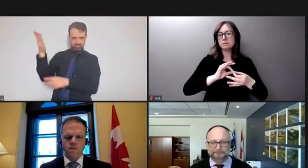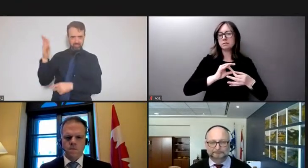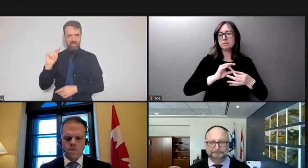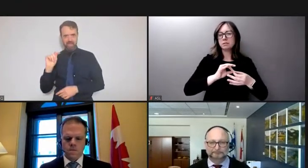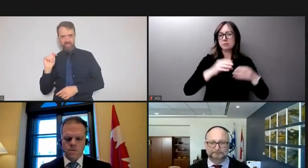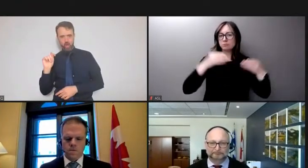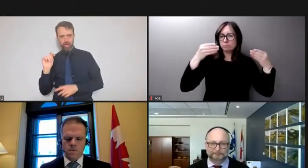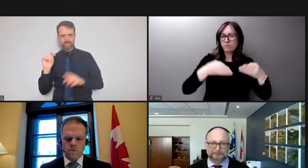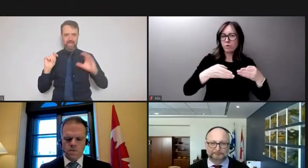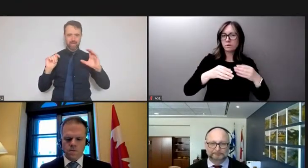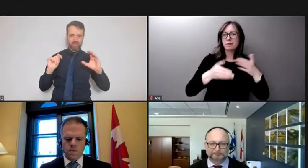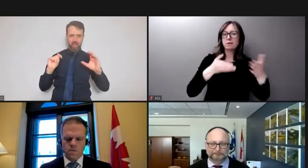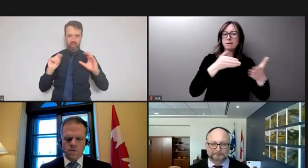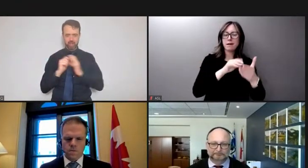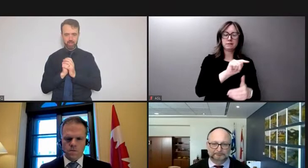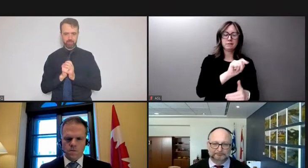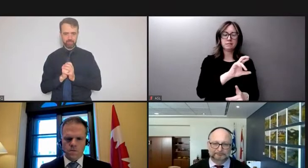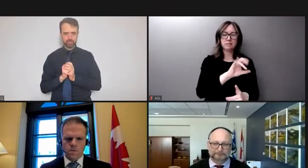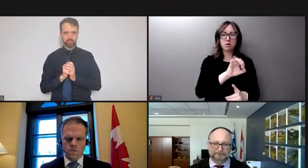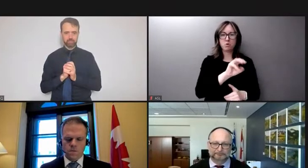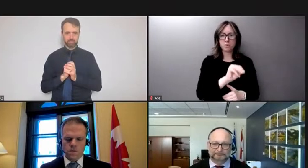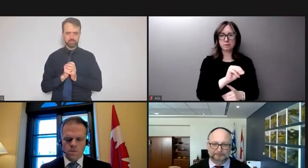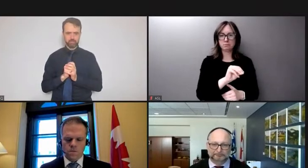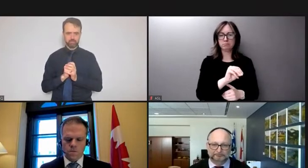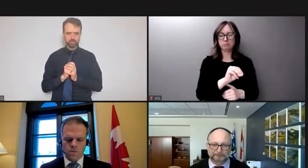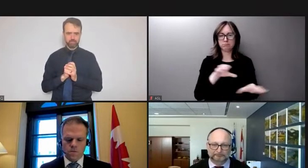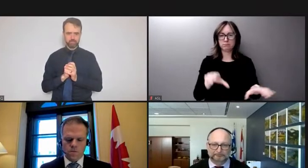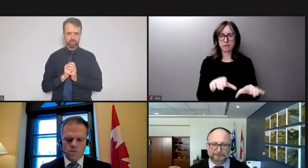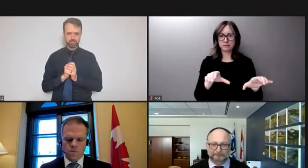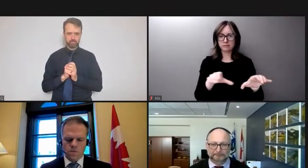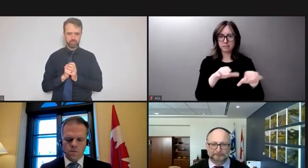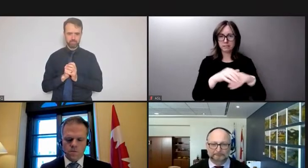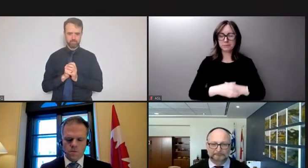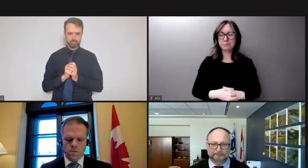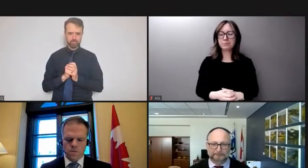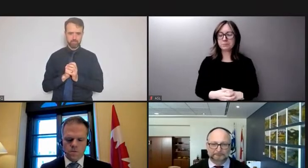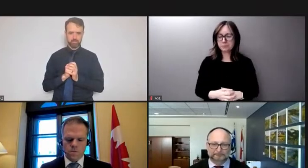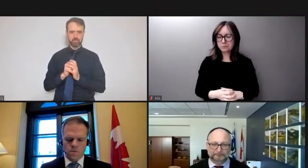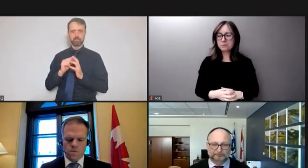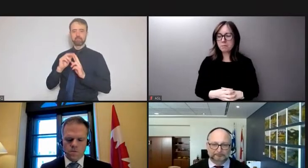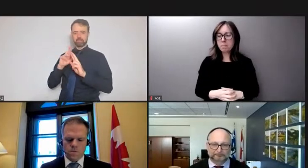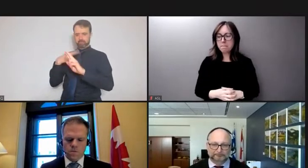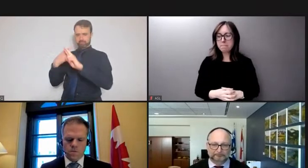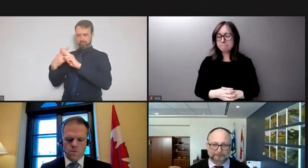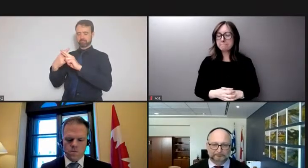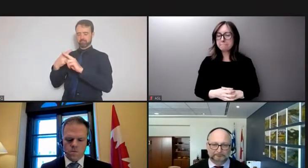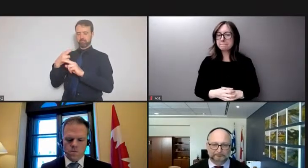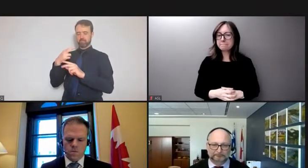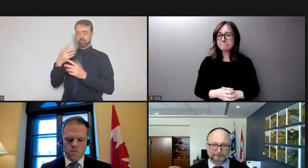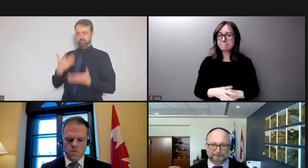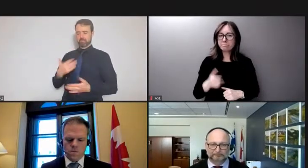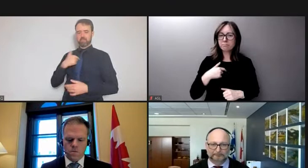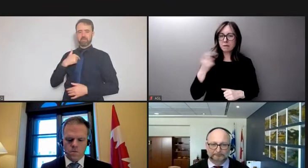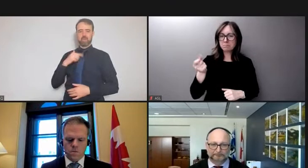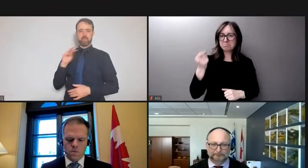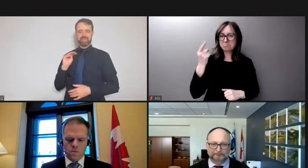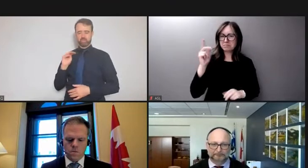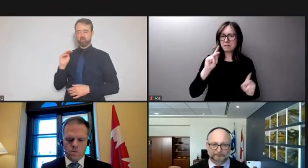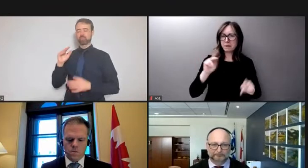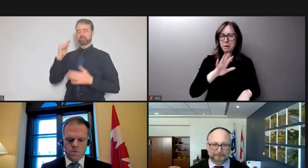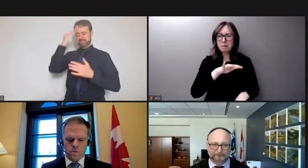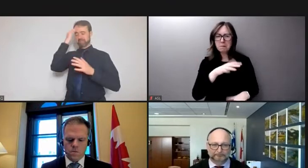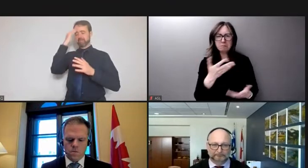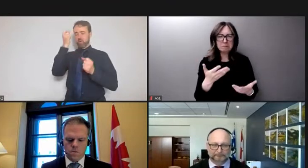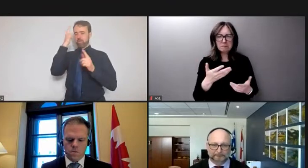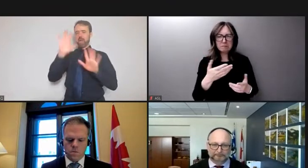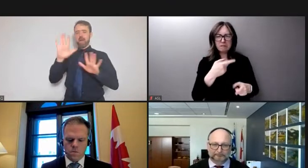-terrorism act offences. I understand why people are asking the